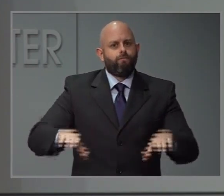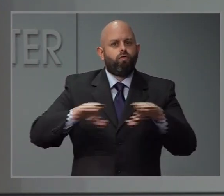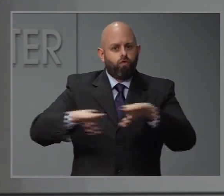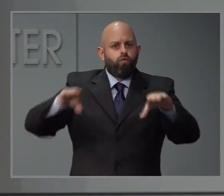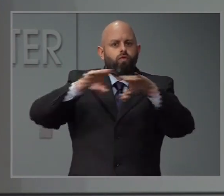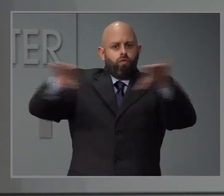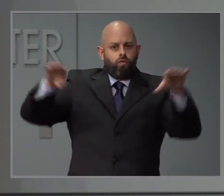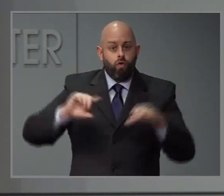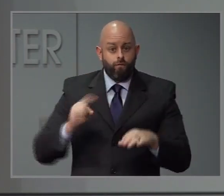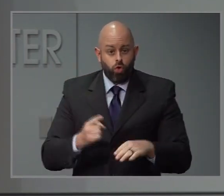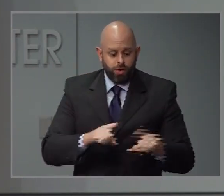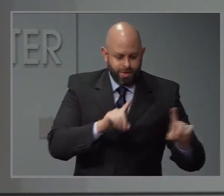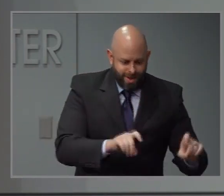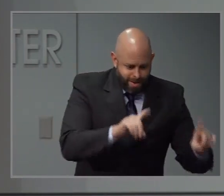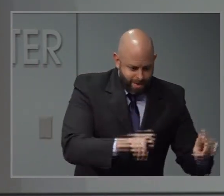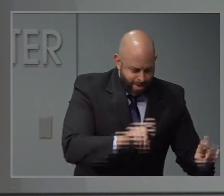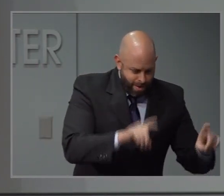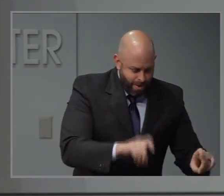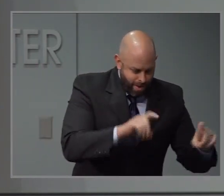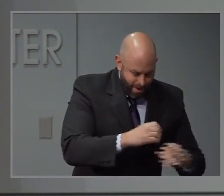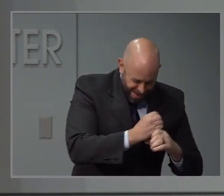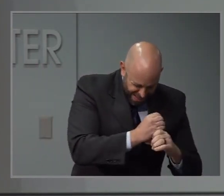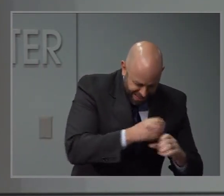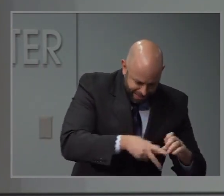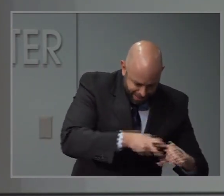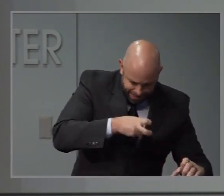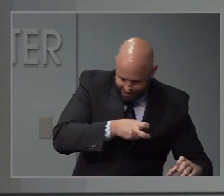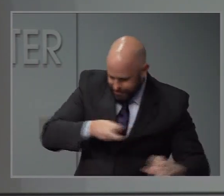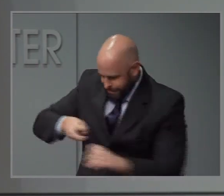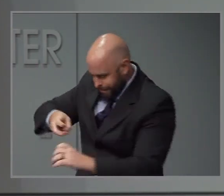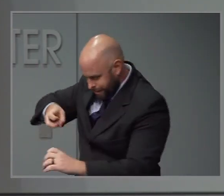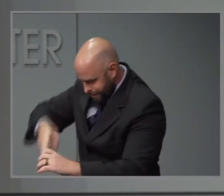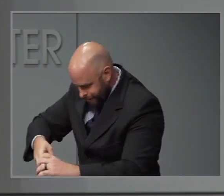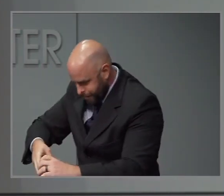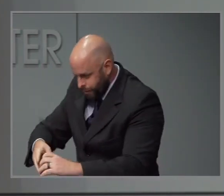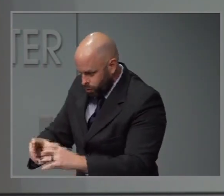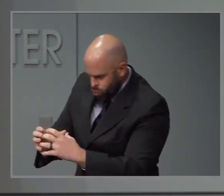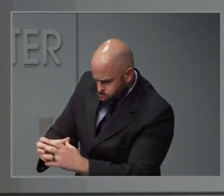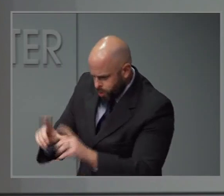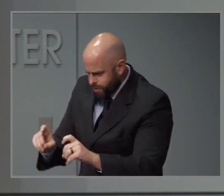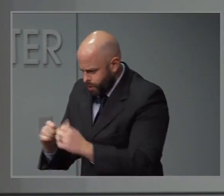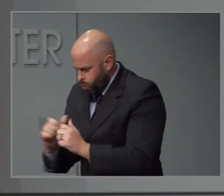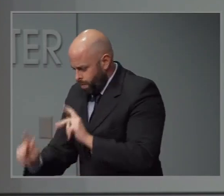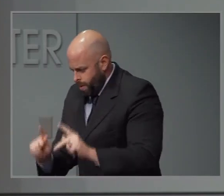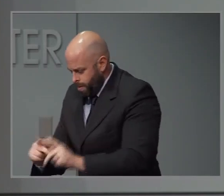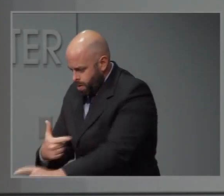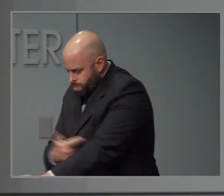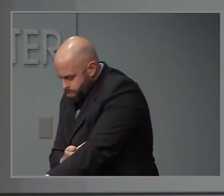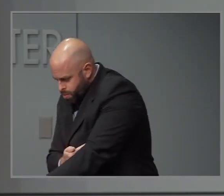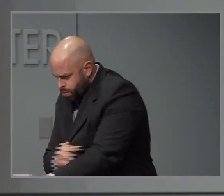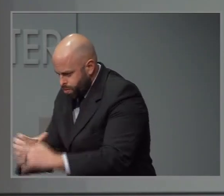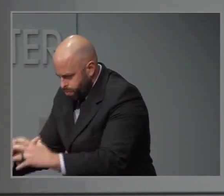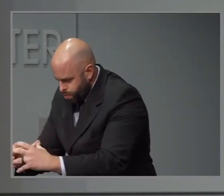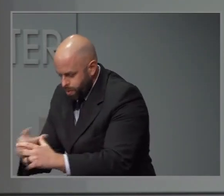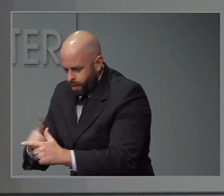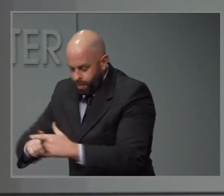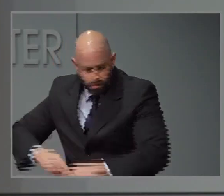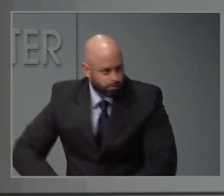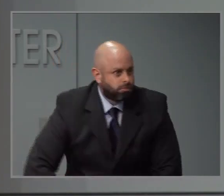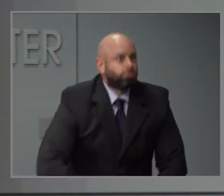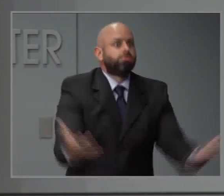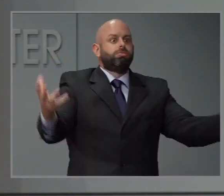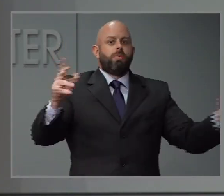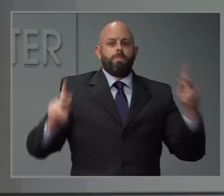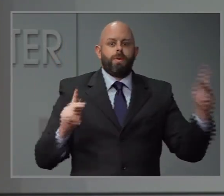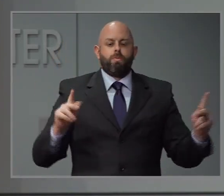vaccine development process. I know there are some researchers here in North Carolina who've been working in the vaccine, particularly I know it at Duke University